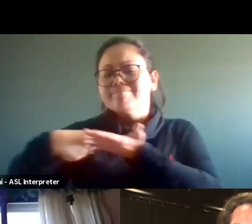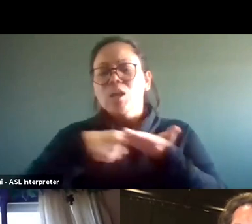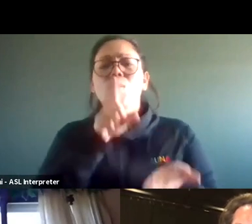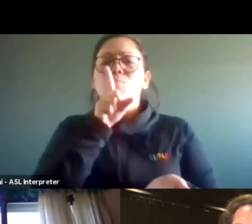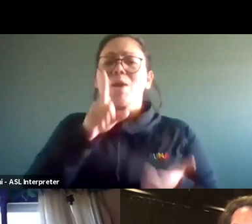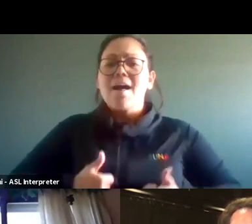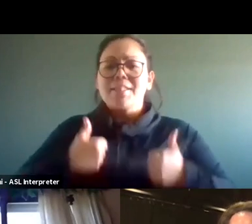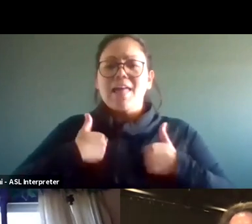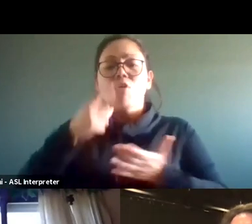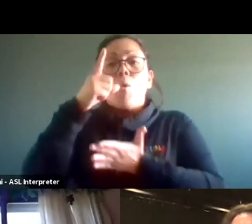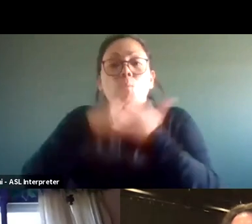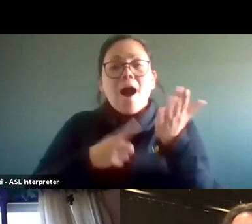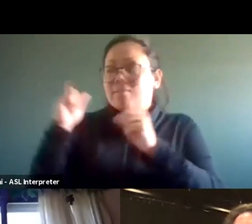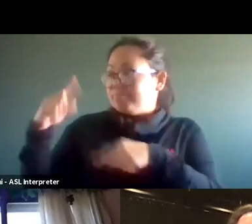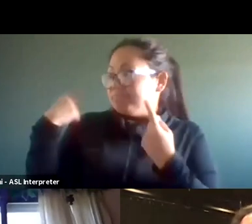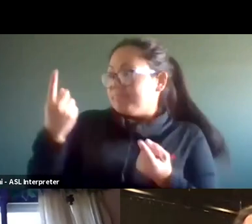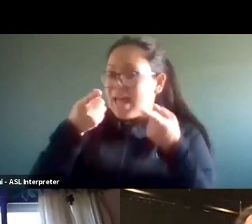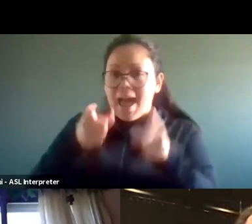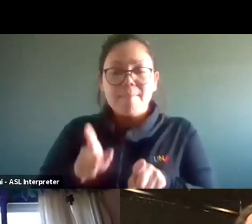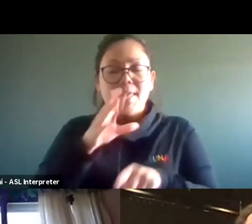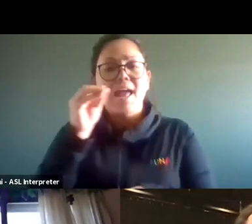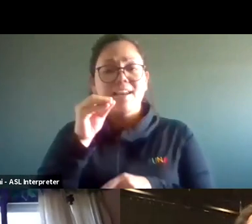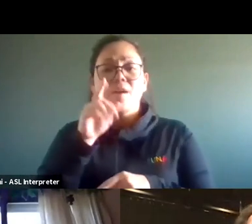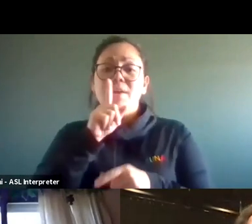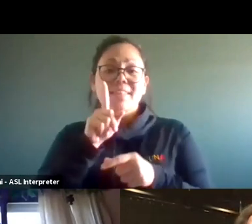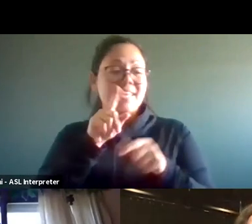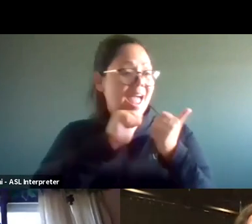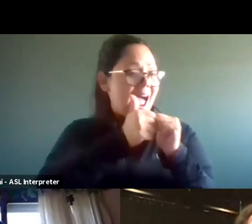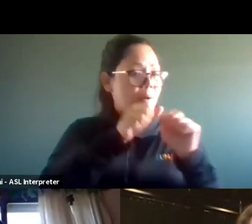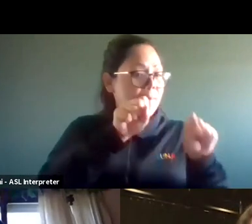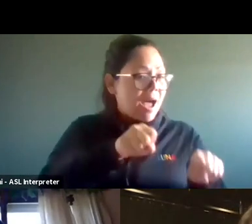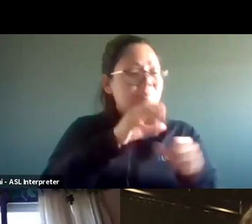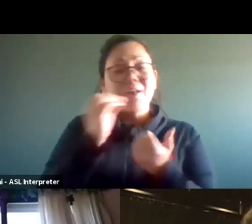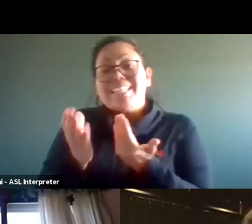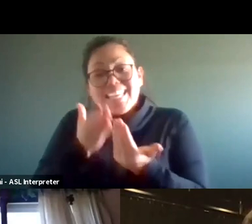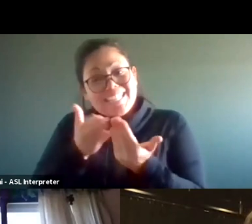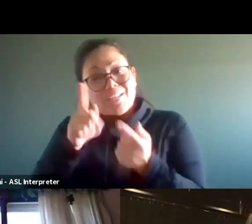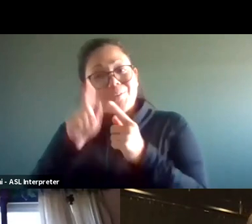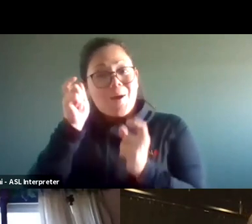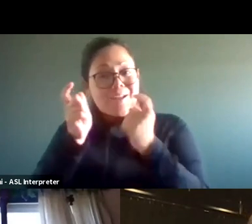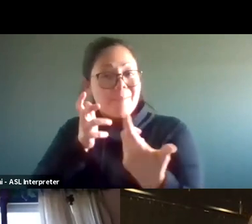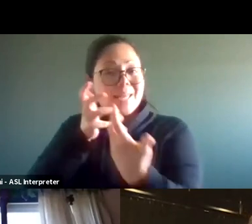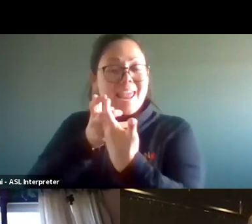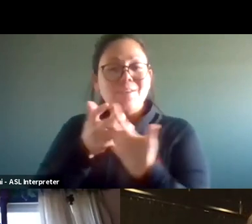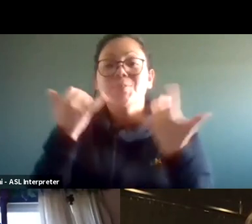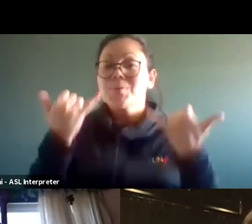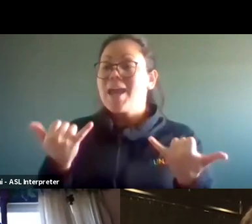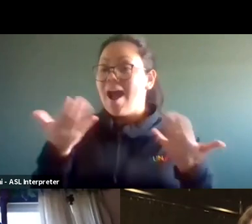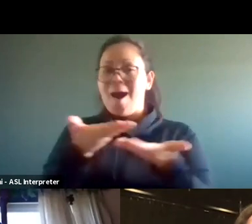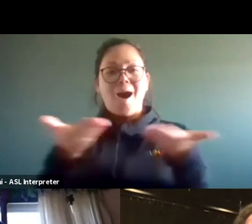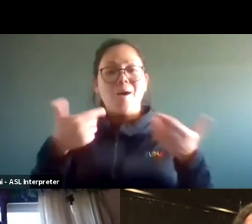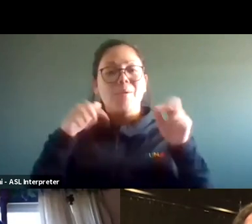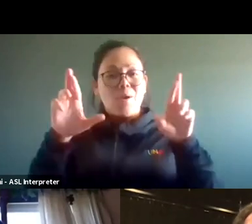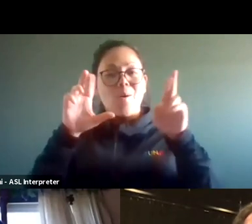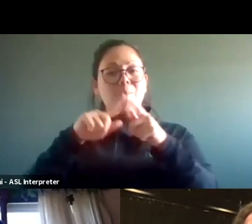have happened and how it's possible and sometimes even easy to make these accommodations. So here we are. We hope today to share